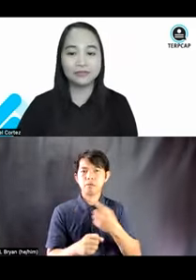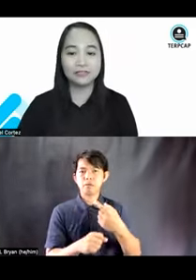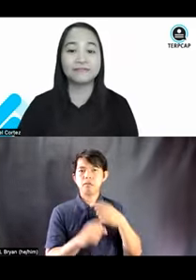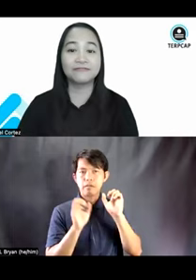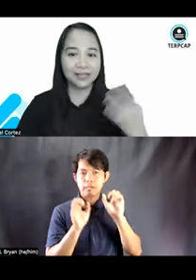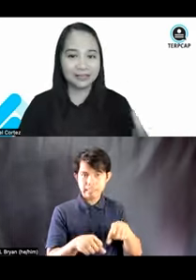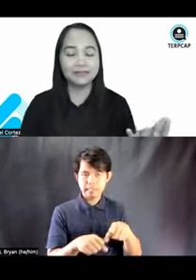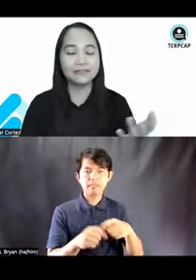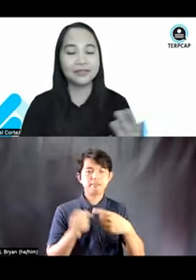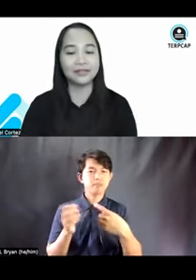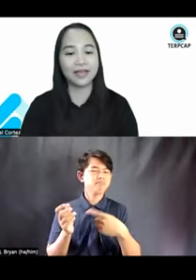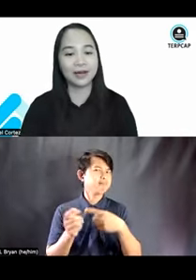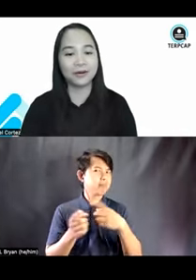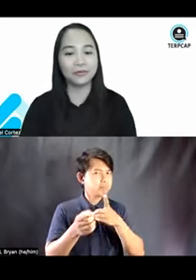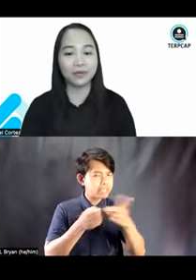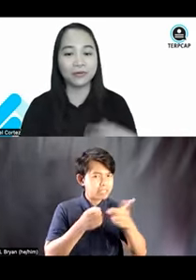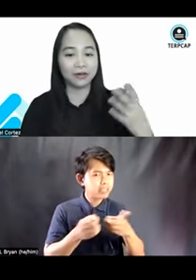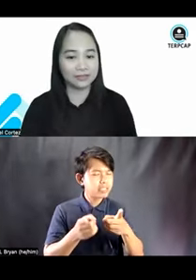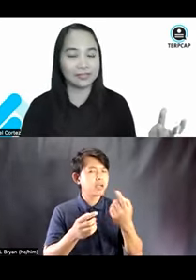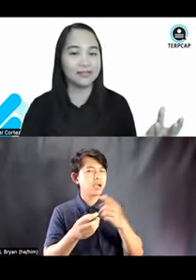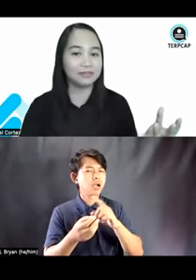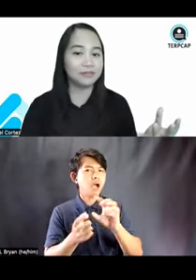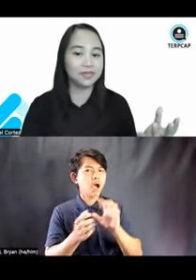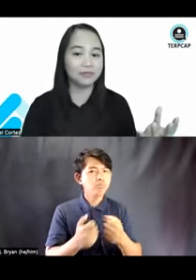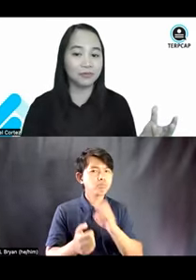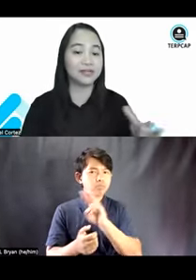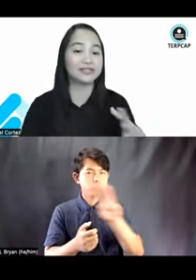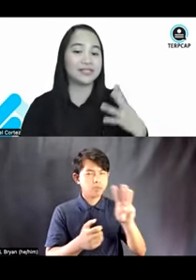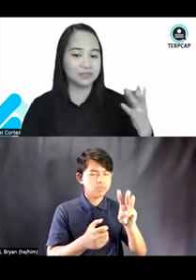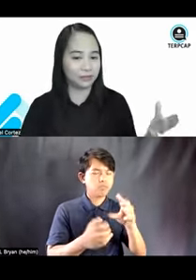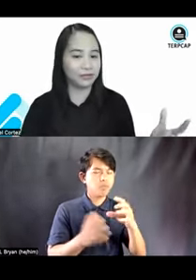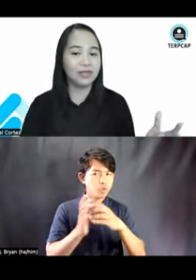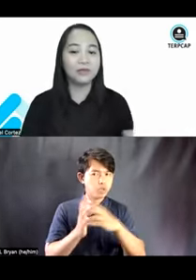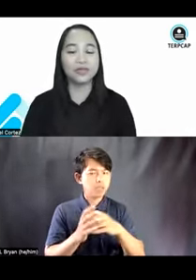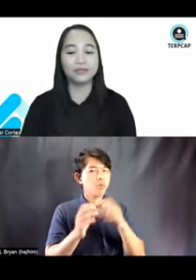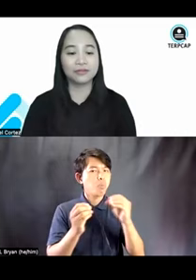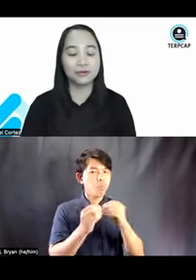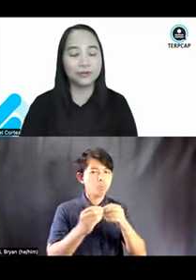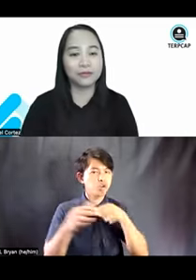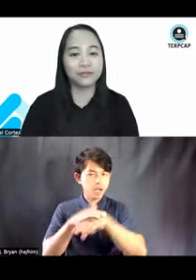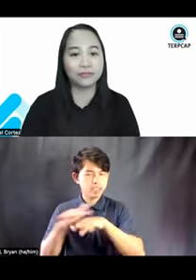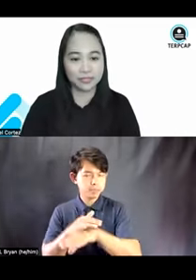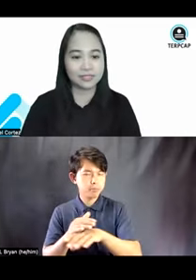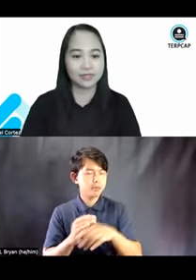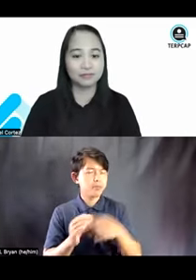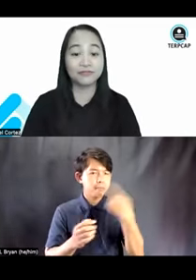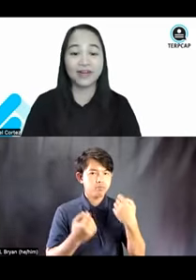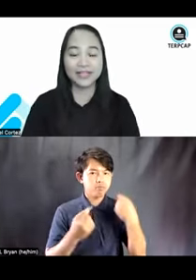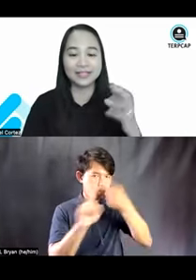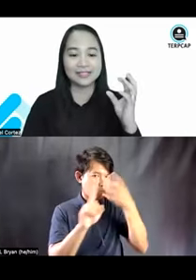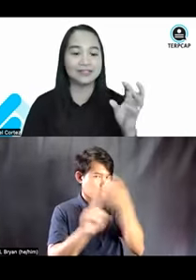able to define on how web content can be made more accessible with the goal of, of course,